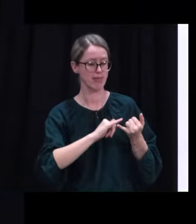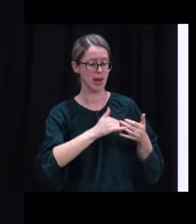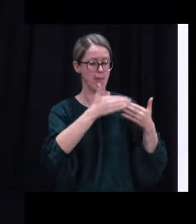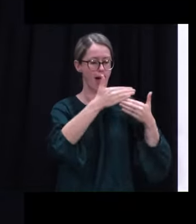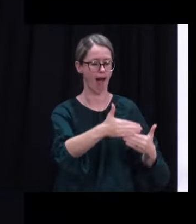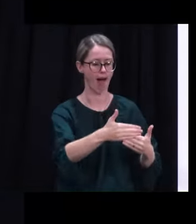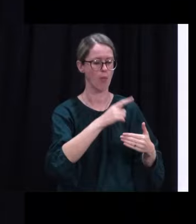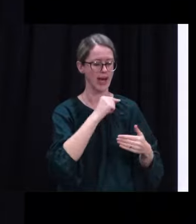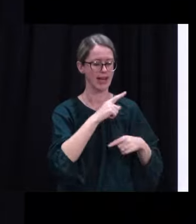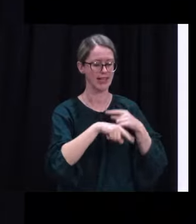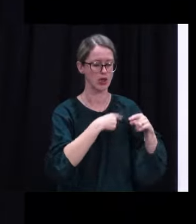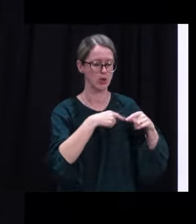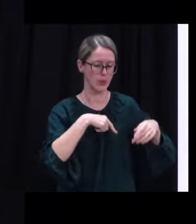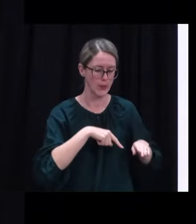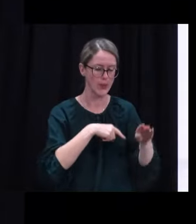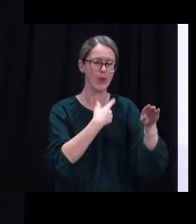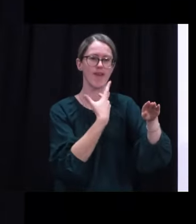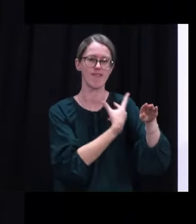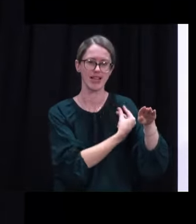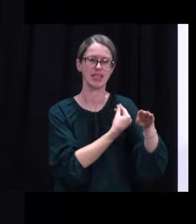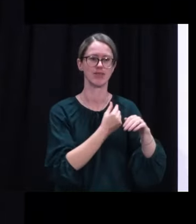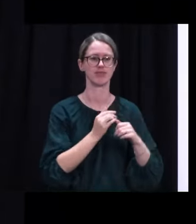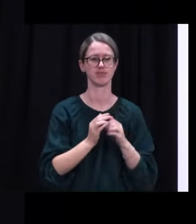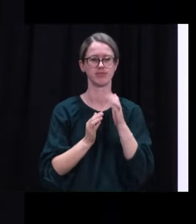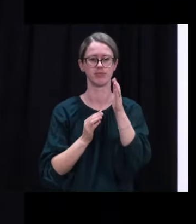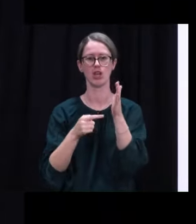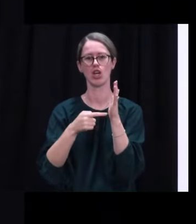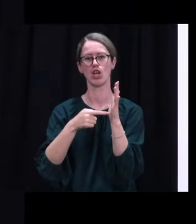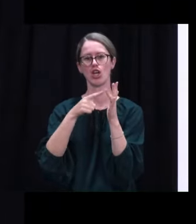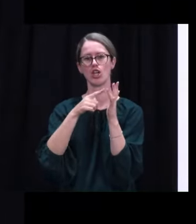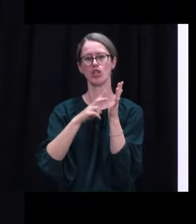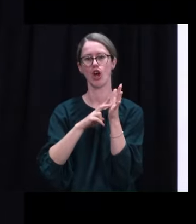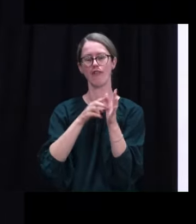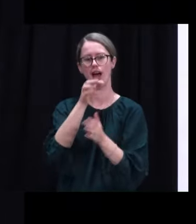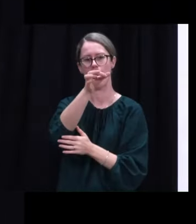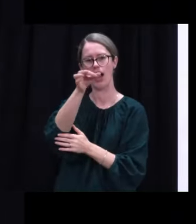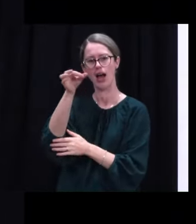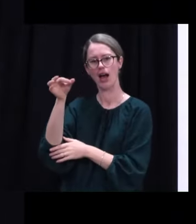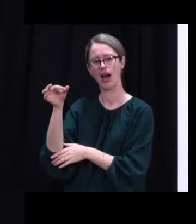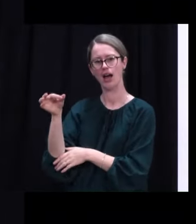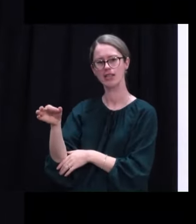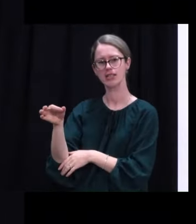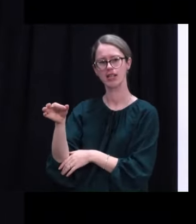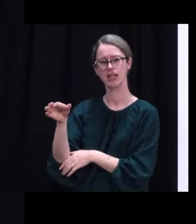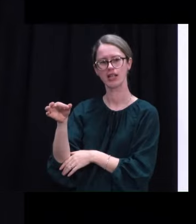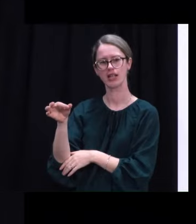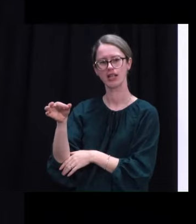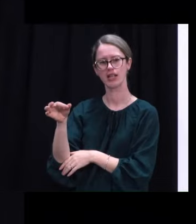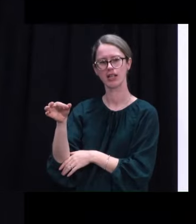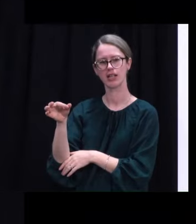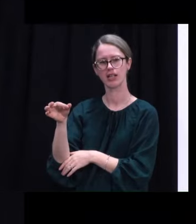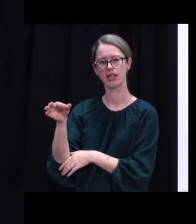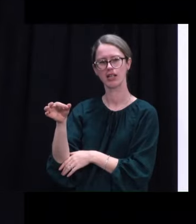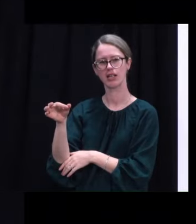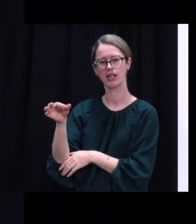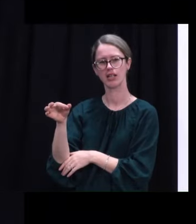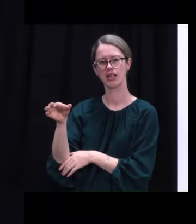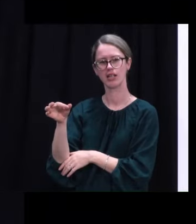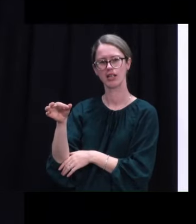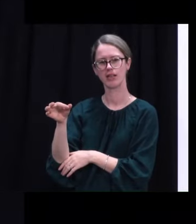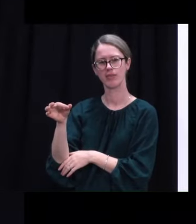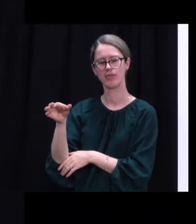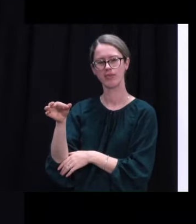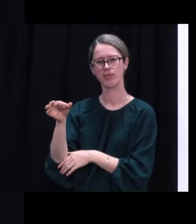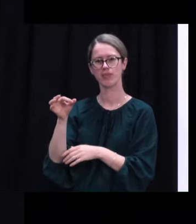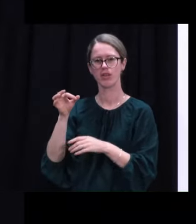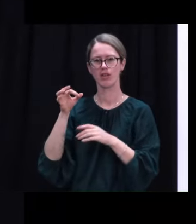that extra surge capacity we've brought on. This need to apply our additional vaccine and the uncertainty that it's caused. Can you give an assurance that we won't find